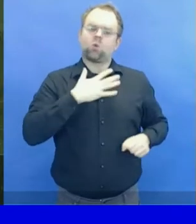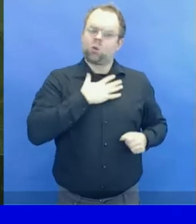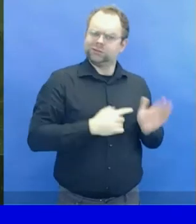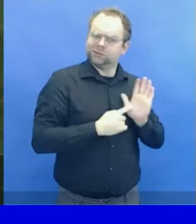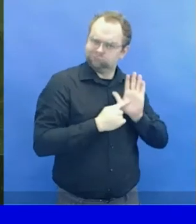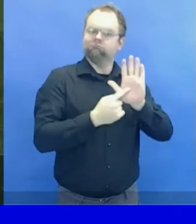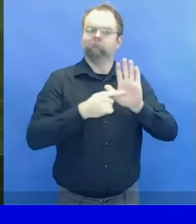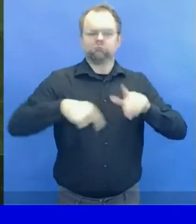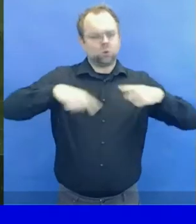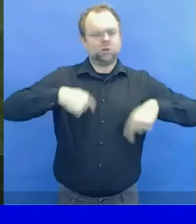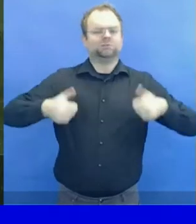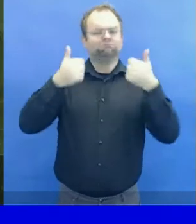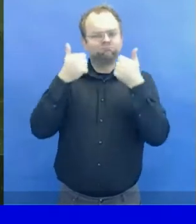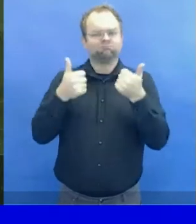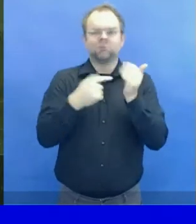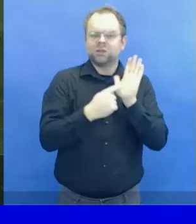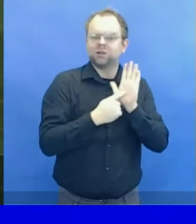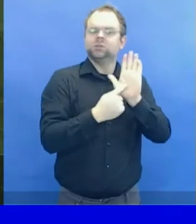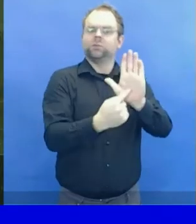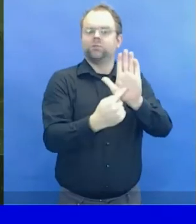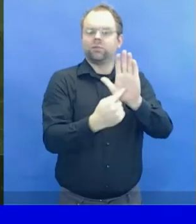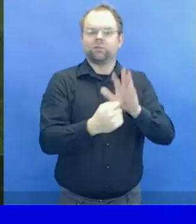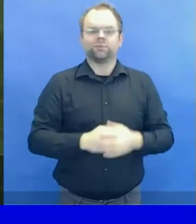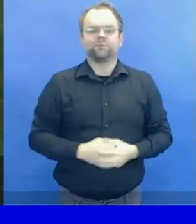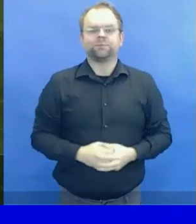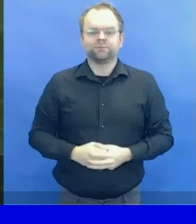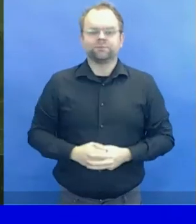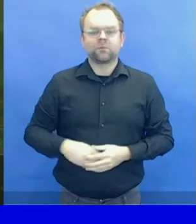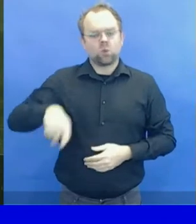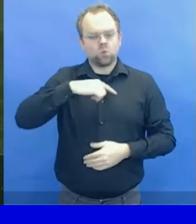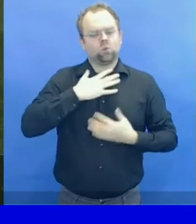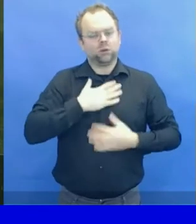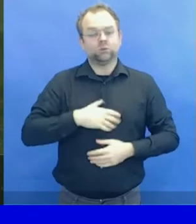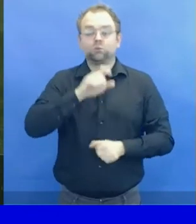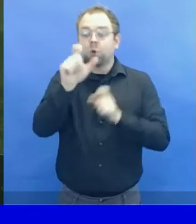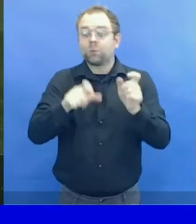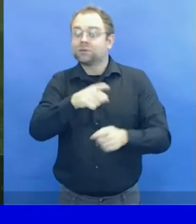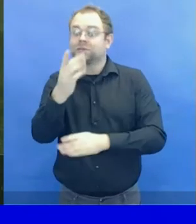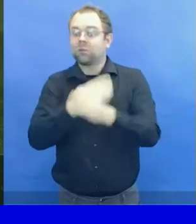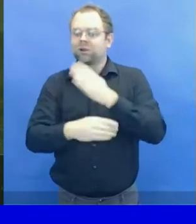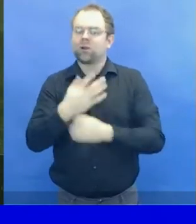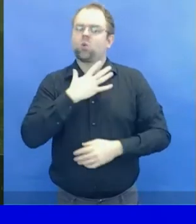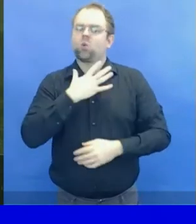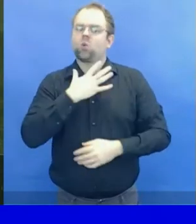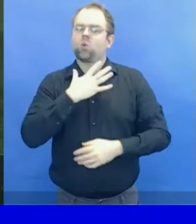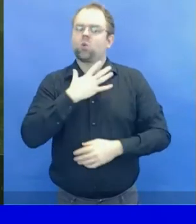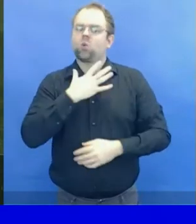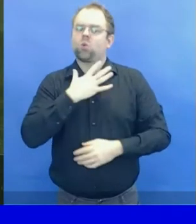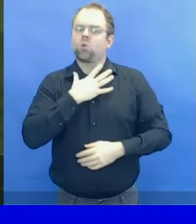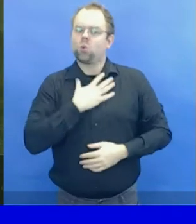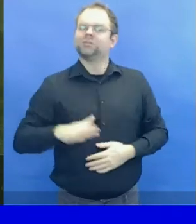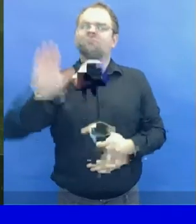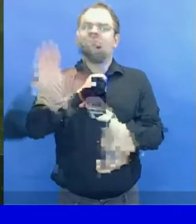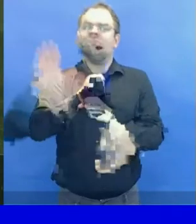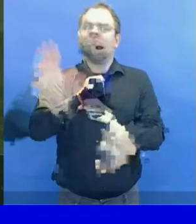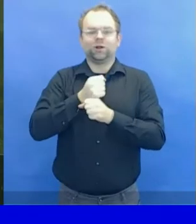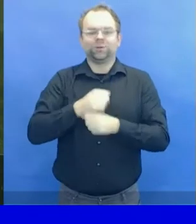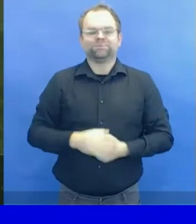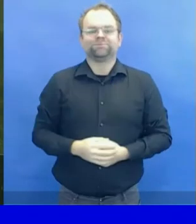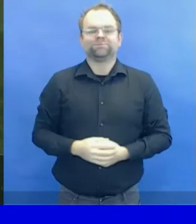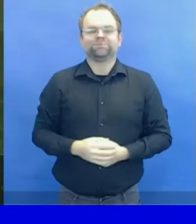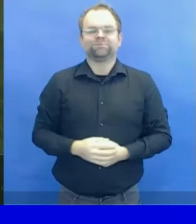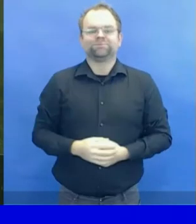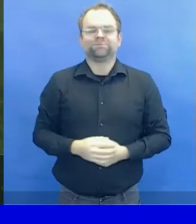aspirations of persons with disabilities are included and accounted for in a disability inclusive, accessible and